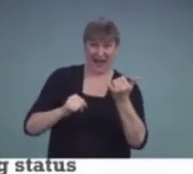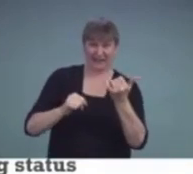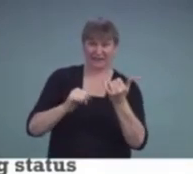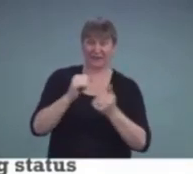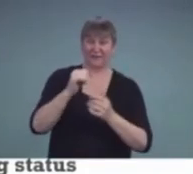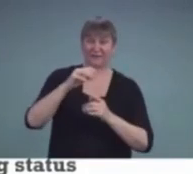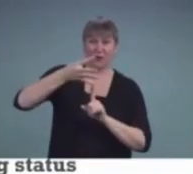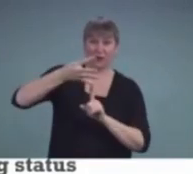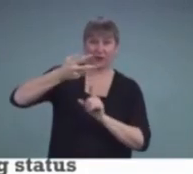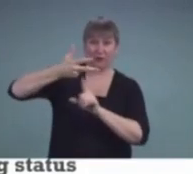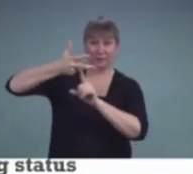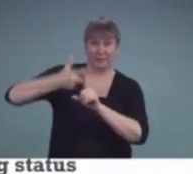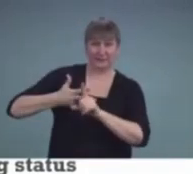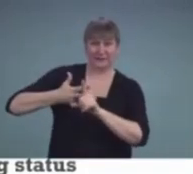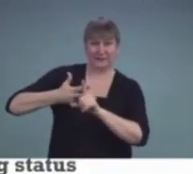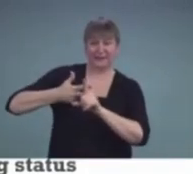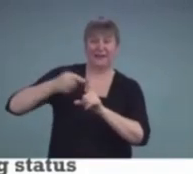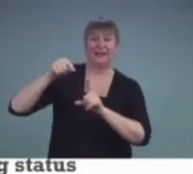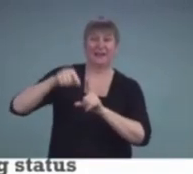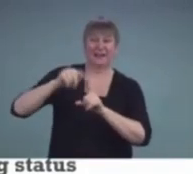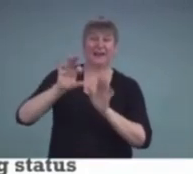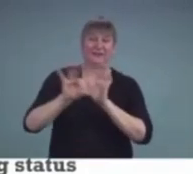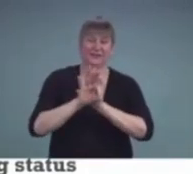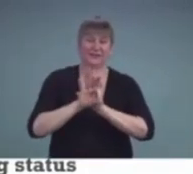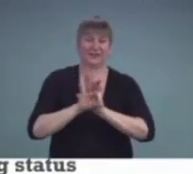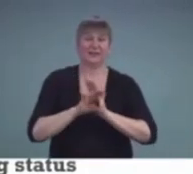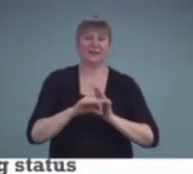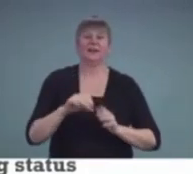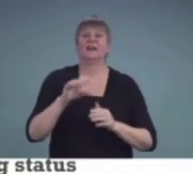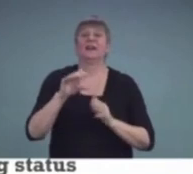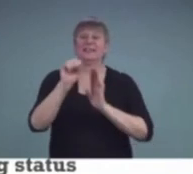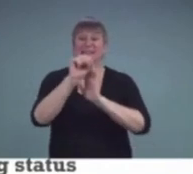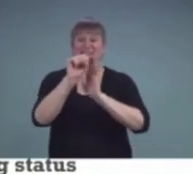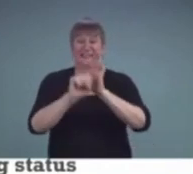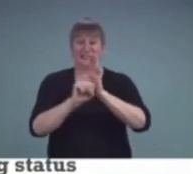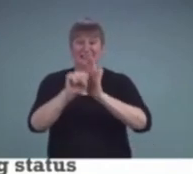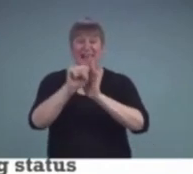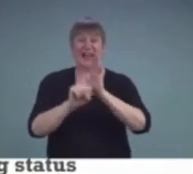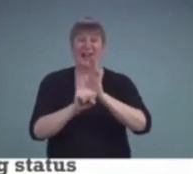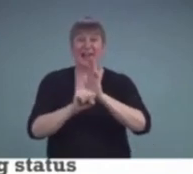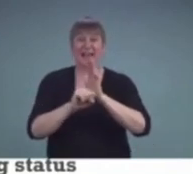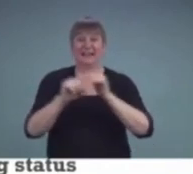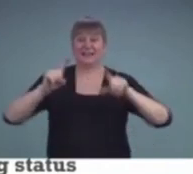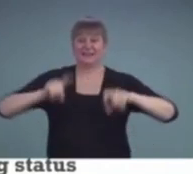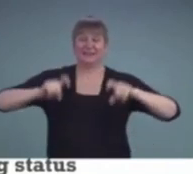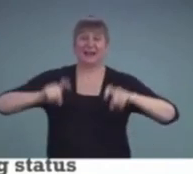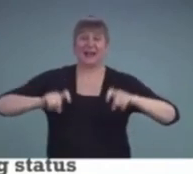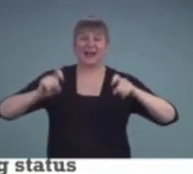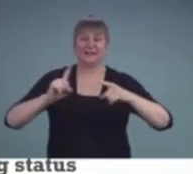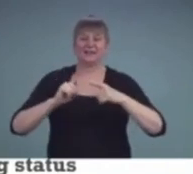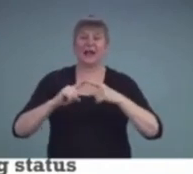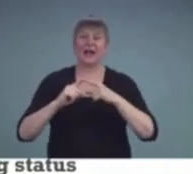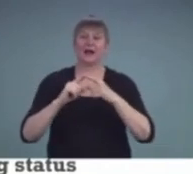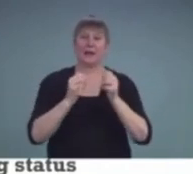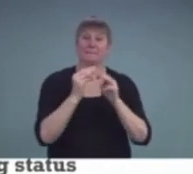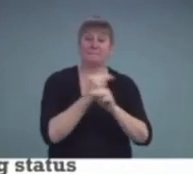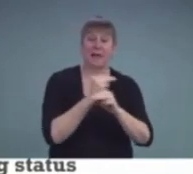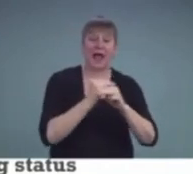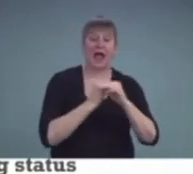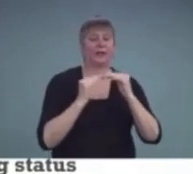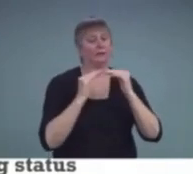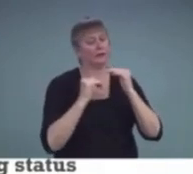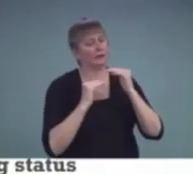And on the state test, he was minimally proficient in math and partially proficient in